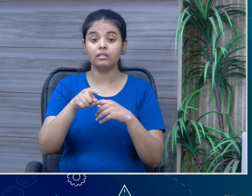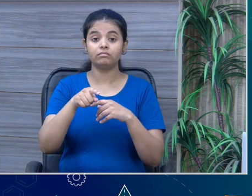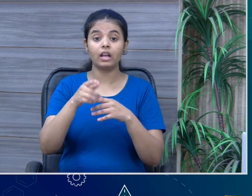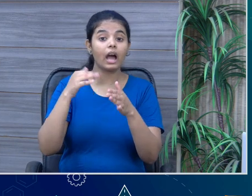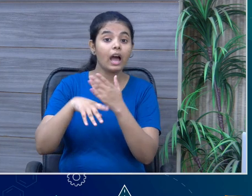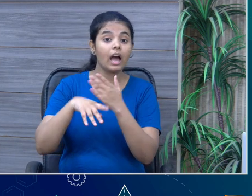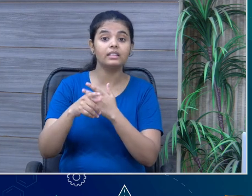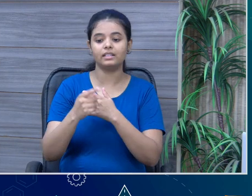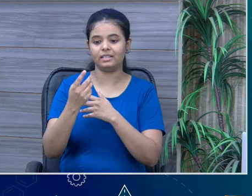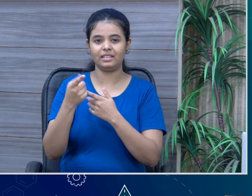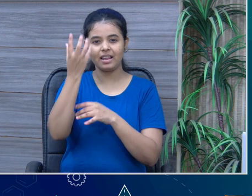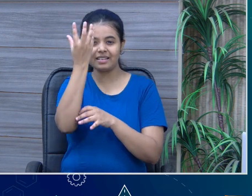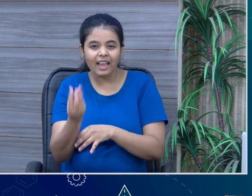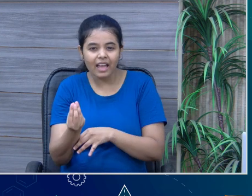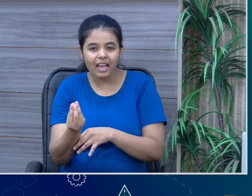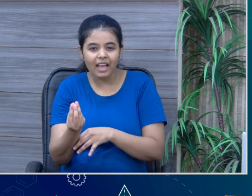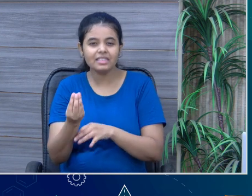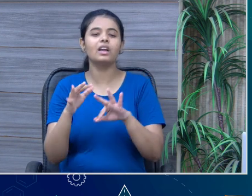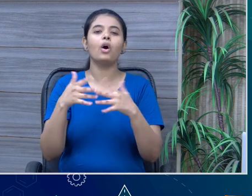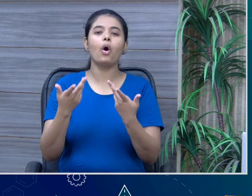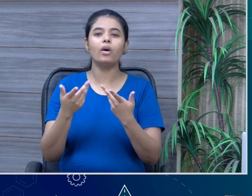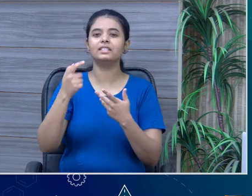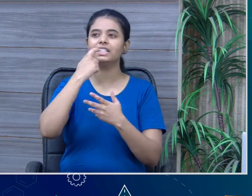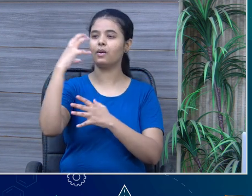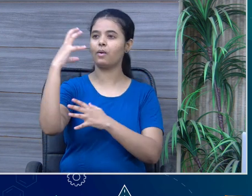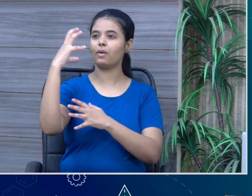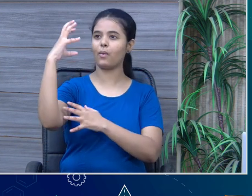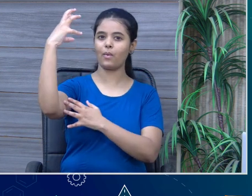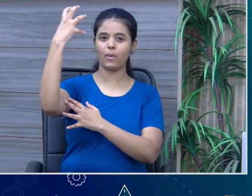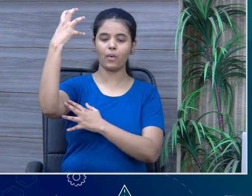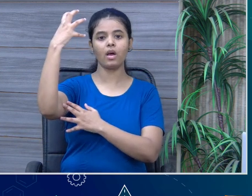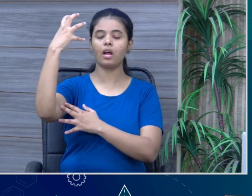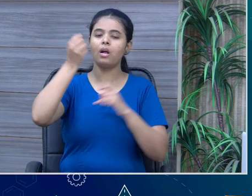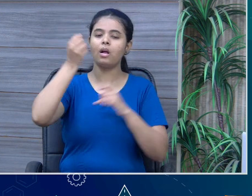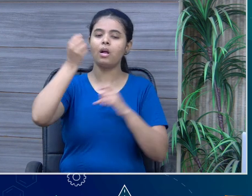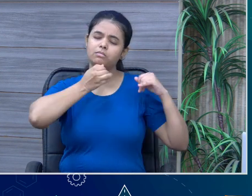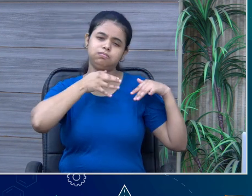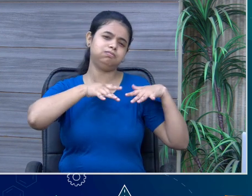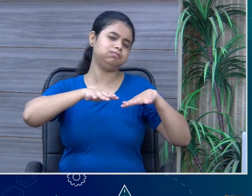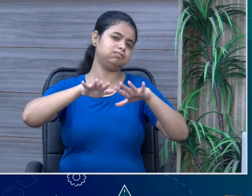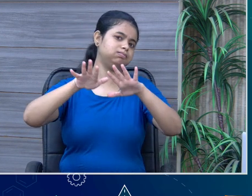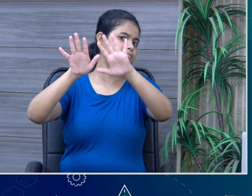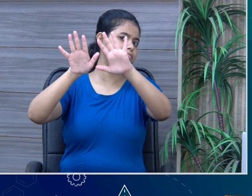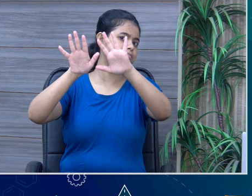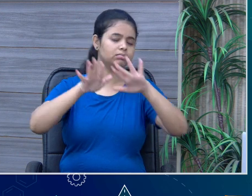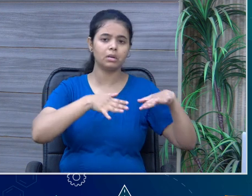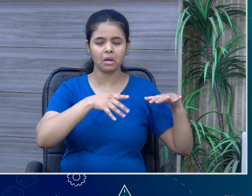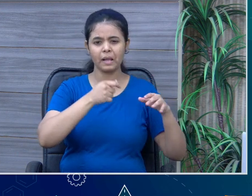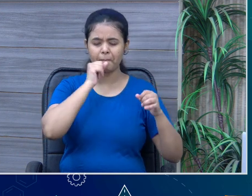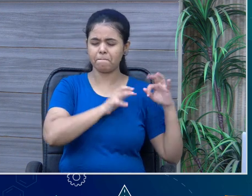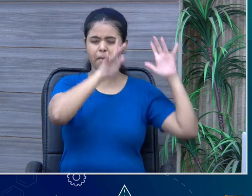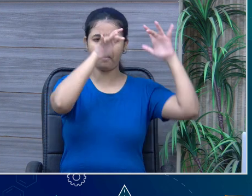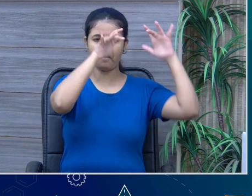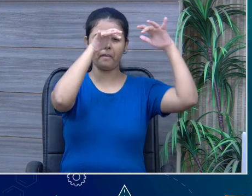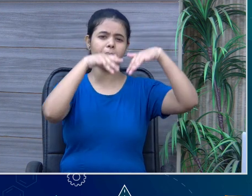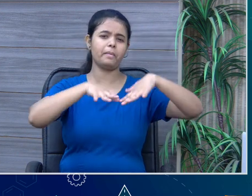especially at the nights or during the full moon time, there are high tides around in the sea. And if you listen to the sea